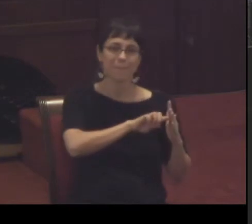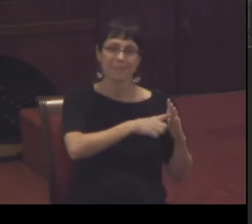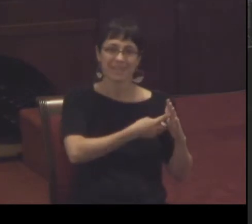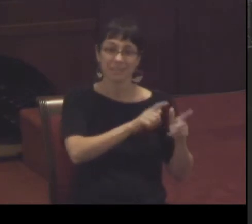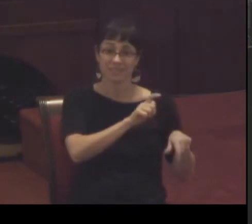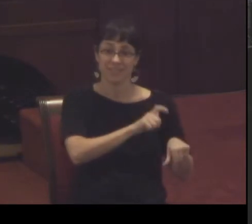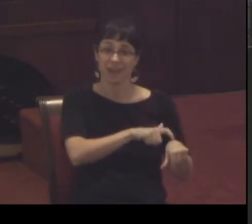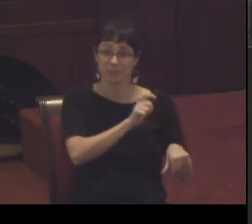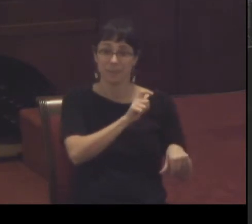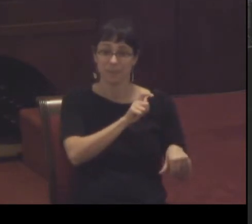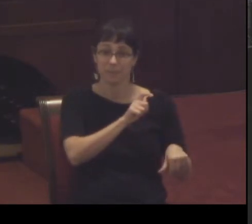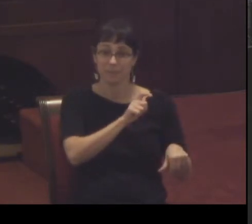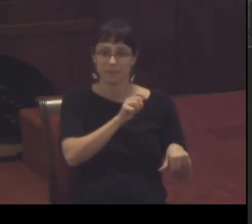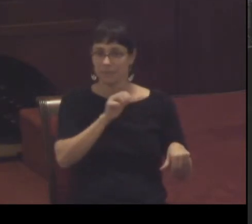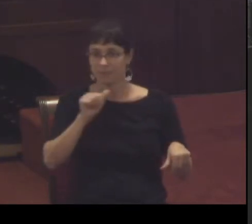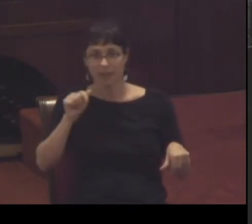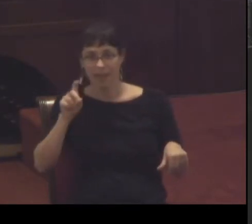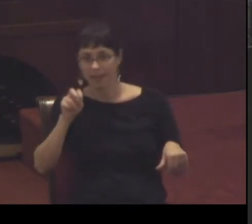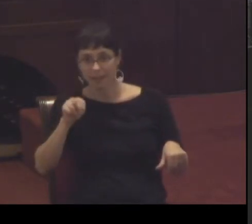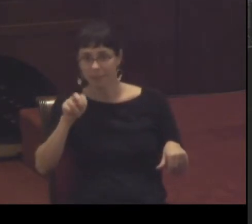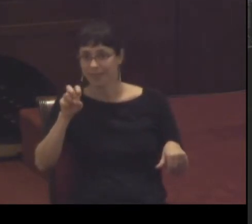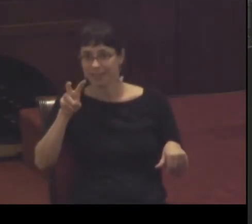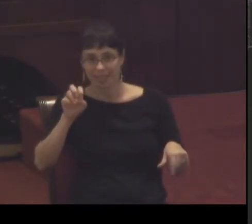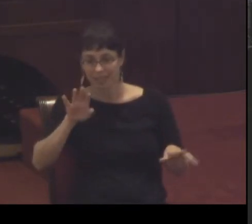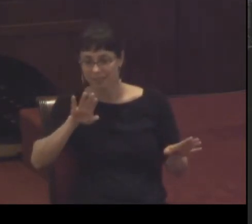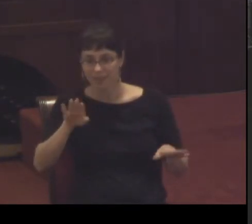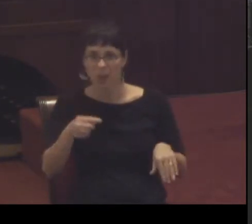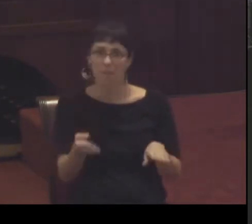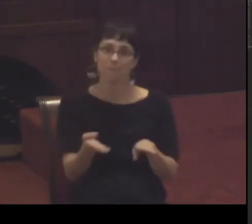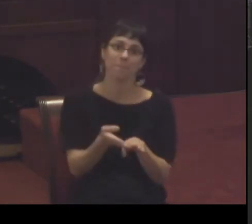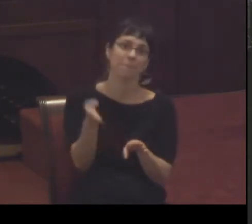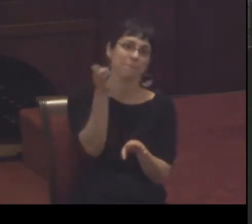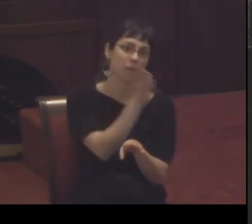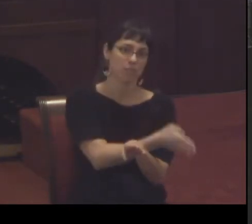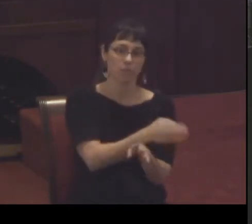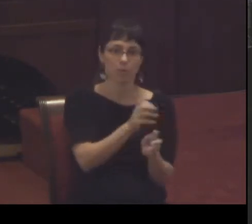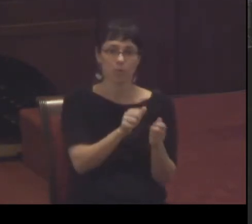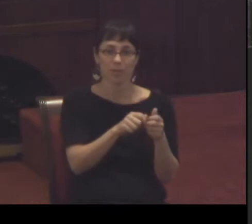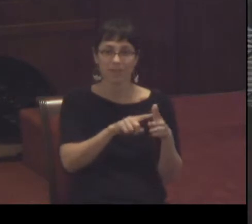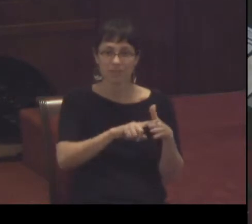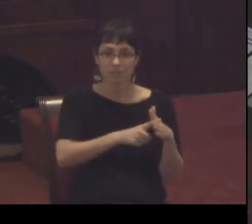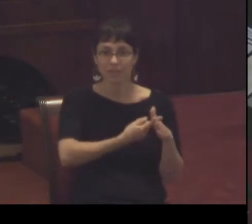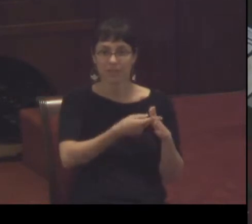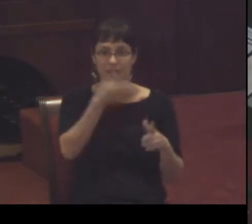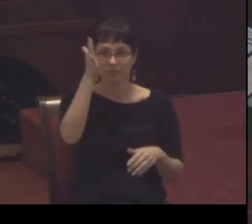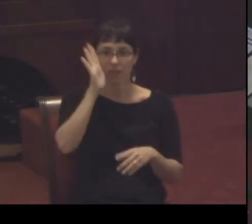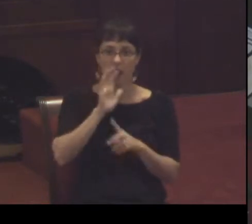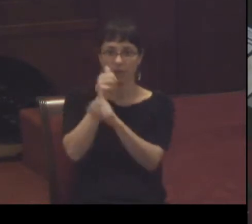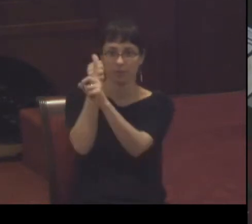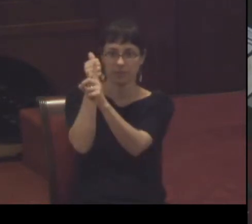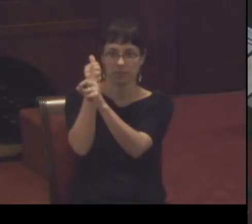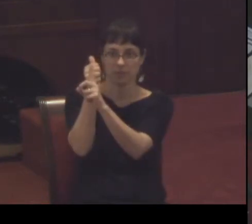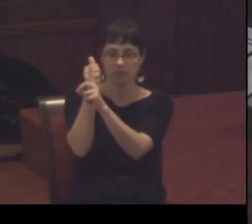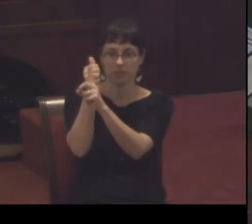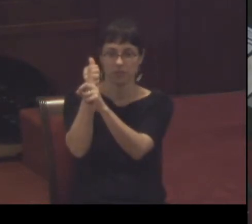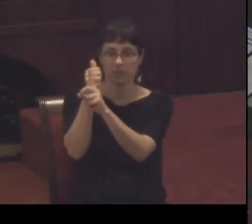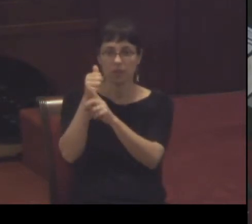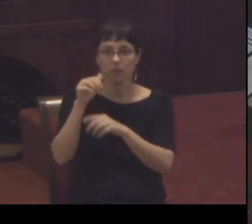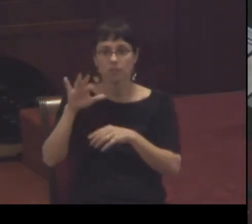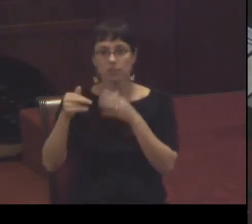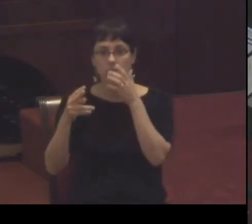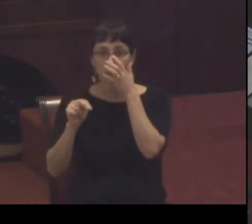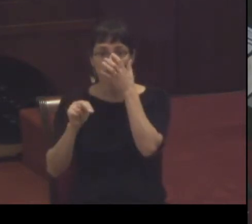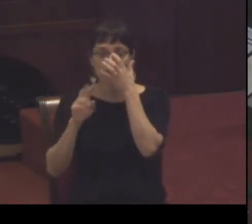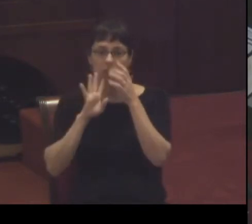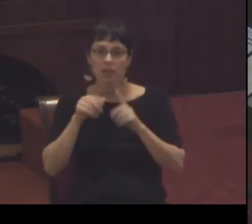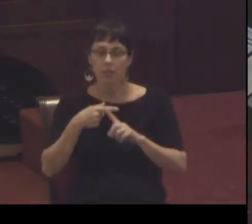genealogy of God himself and the significance of Jesus was not only in the telling of historical details about his